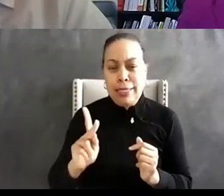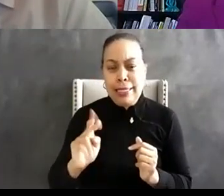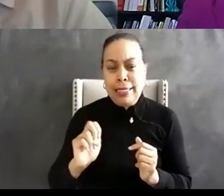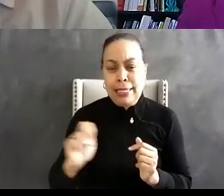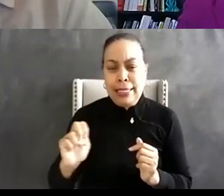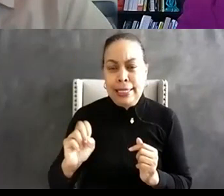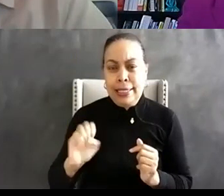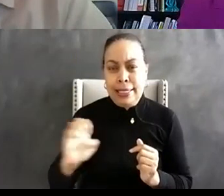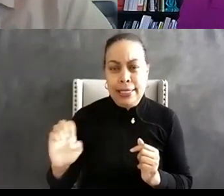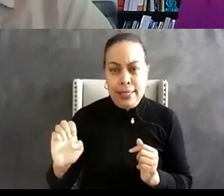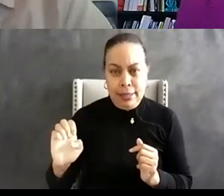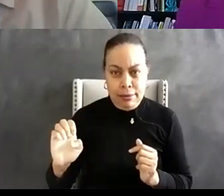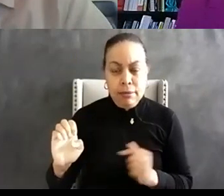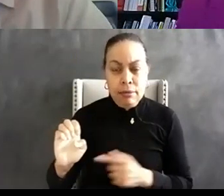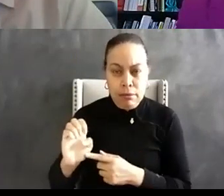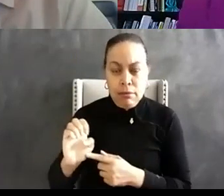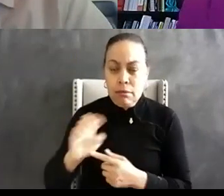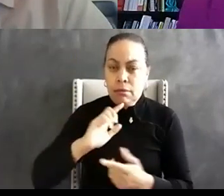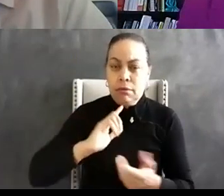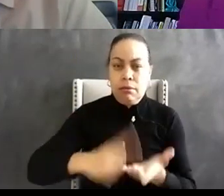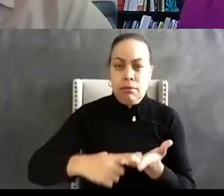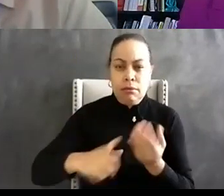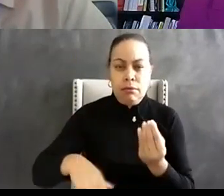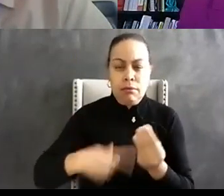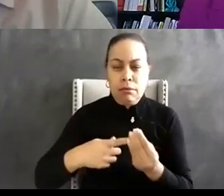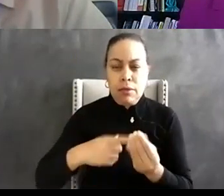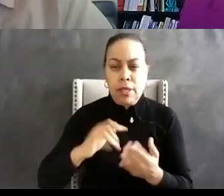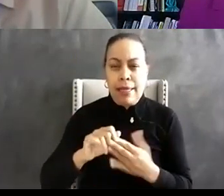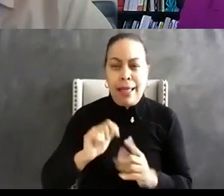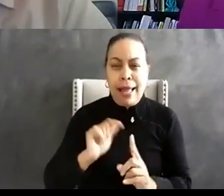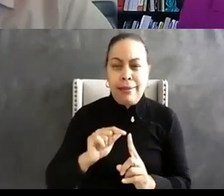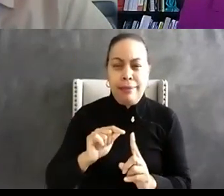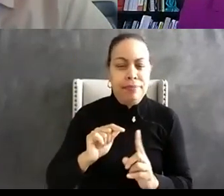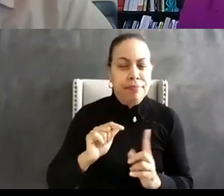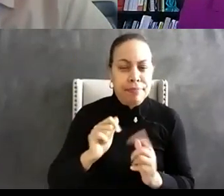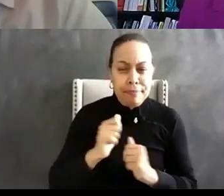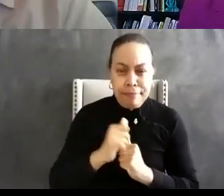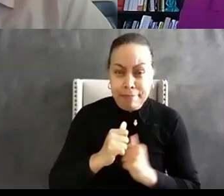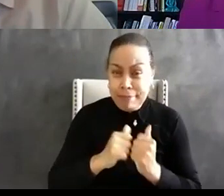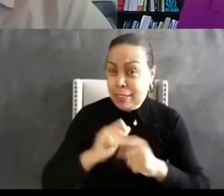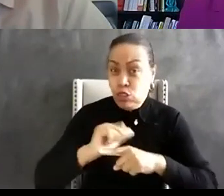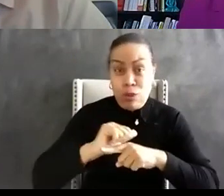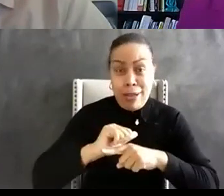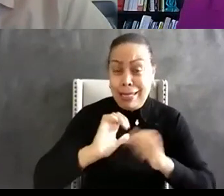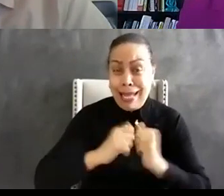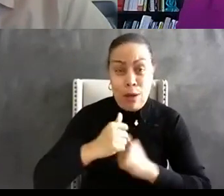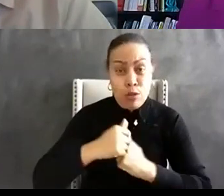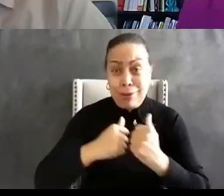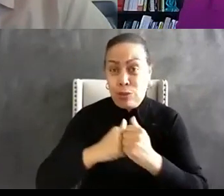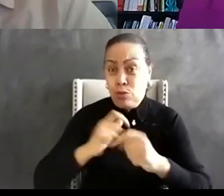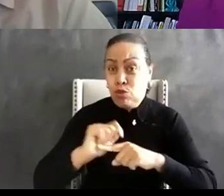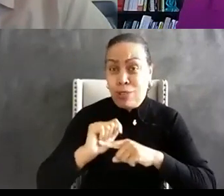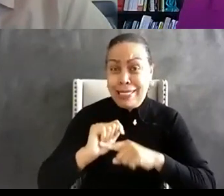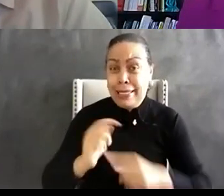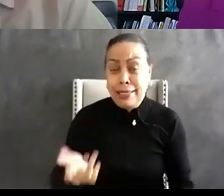table and that is the you know the competency um the construct of the of the training um because you